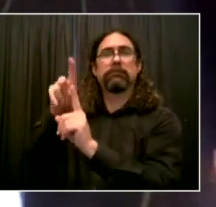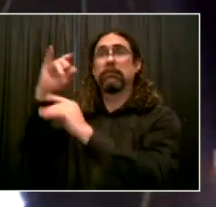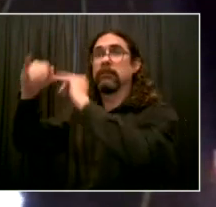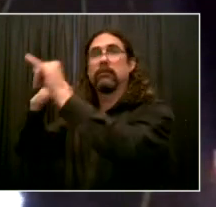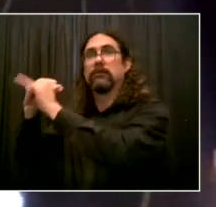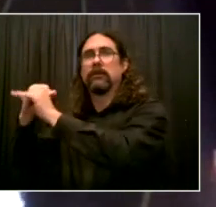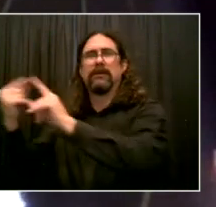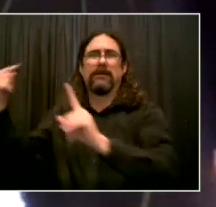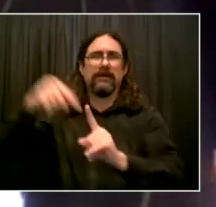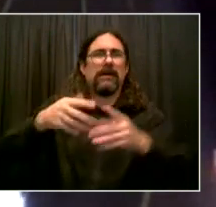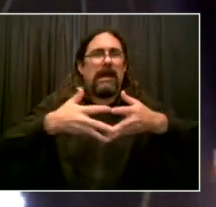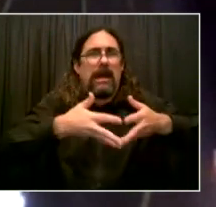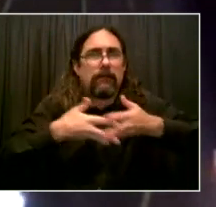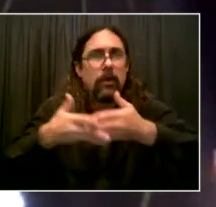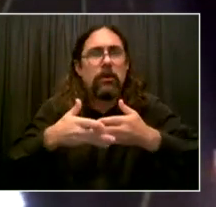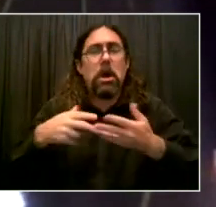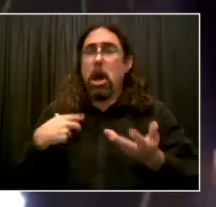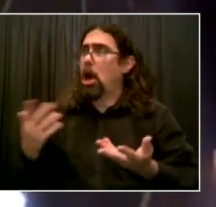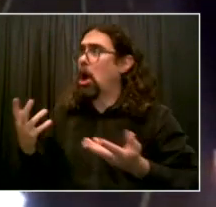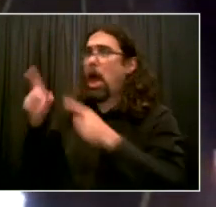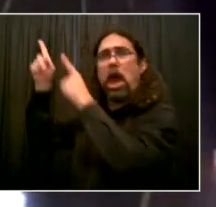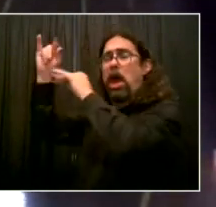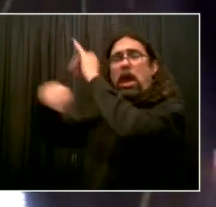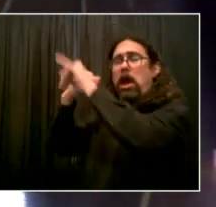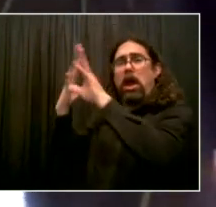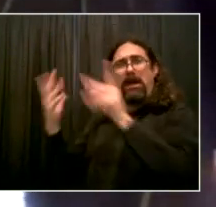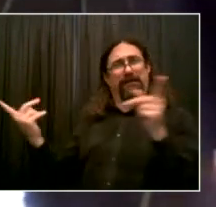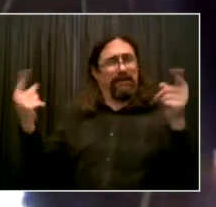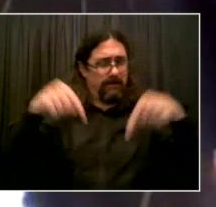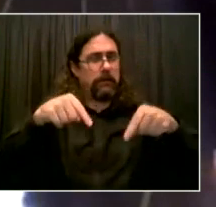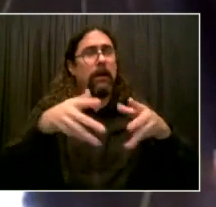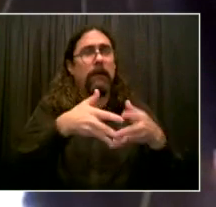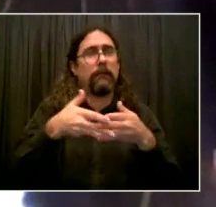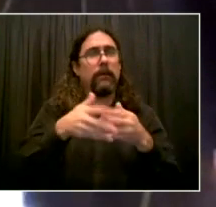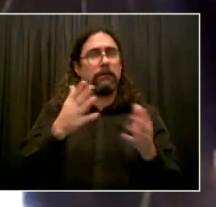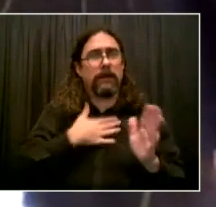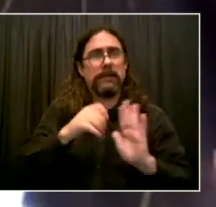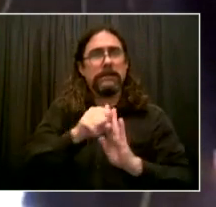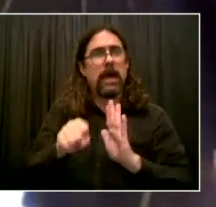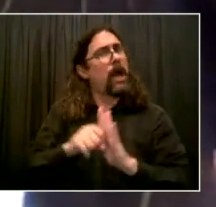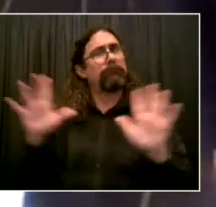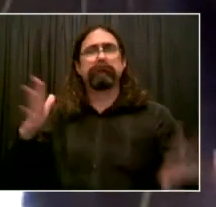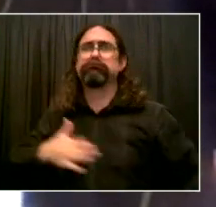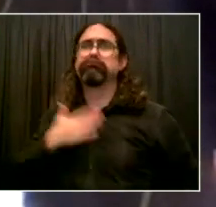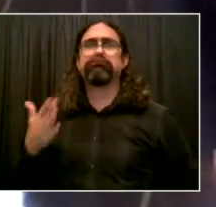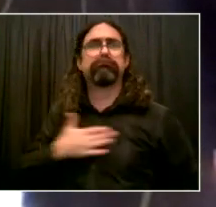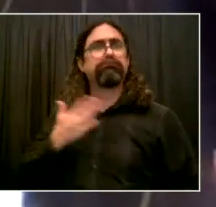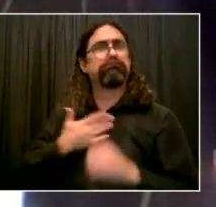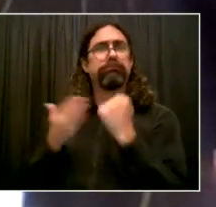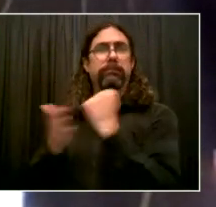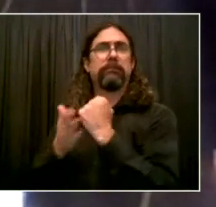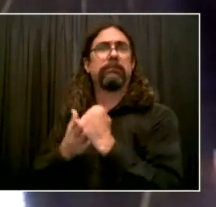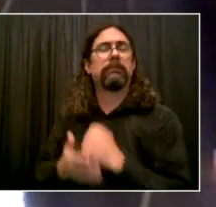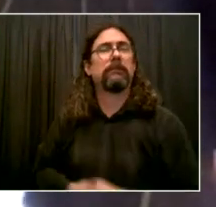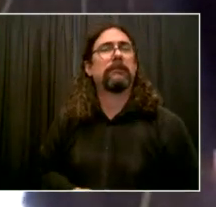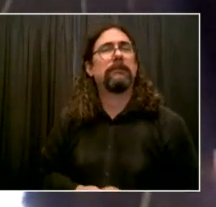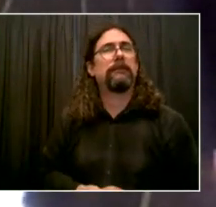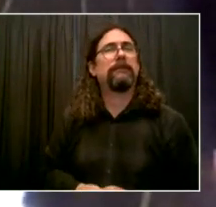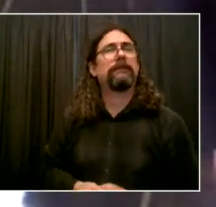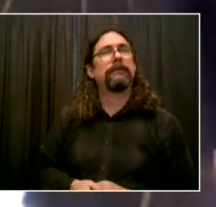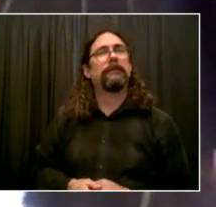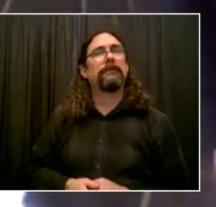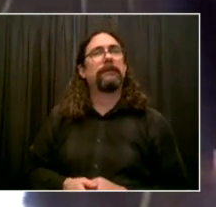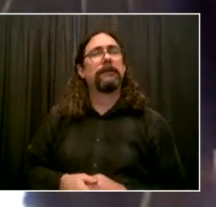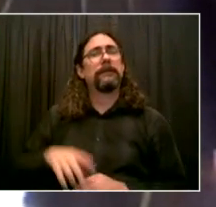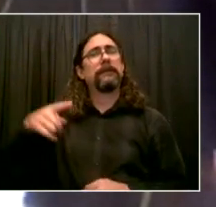communities across the world, I count many of my friends as community health workers, and they have been my greatest